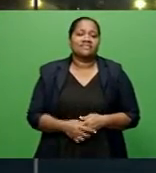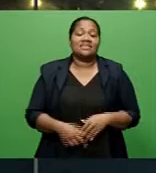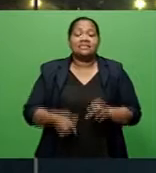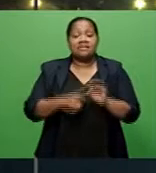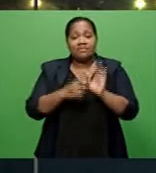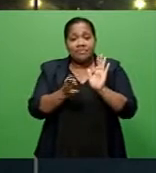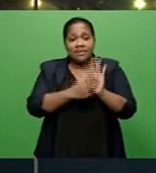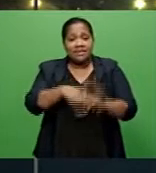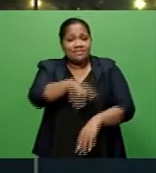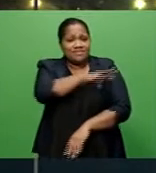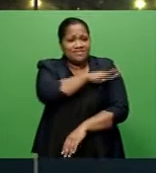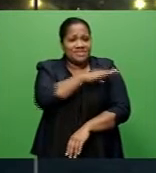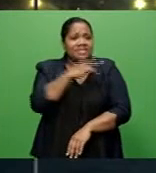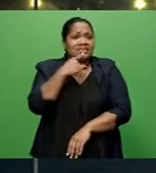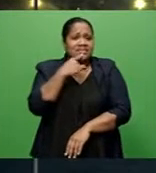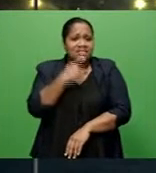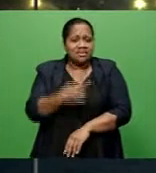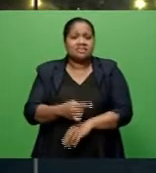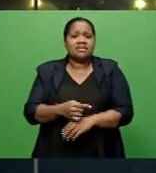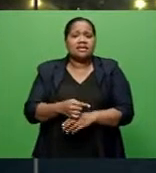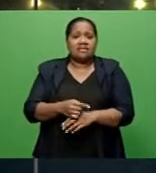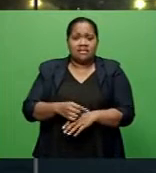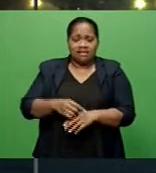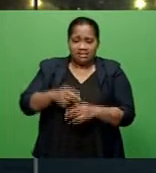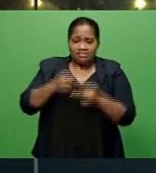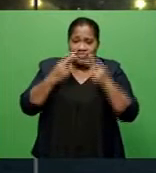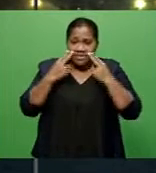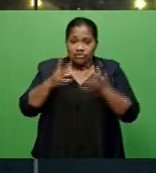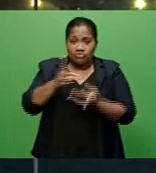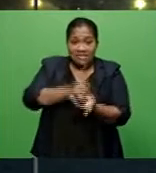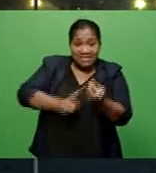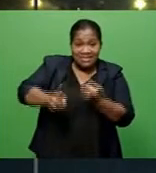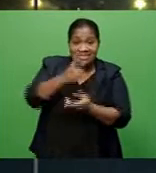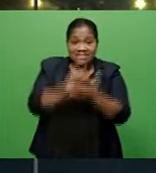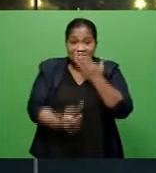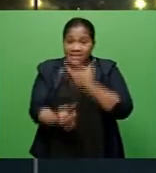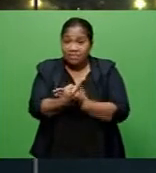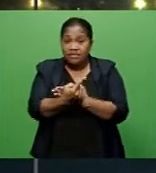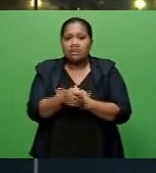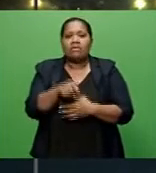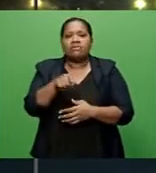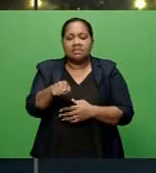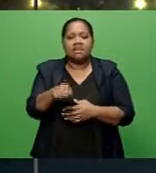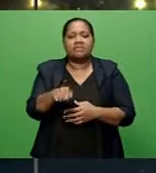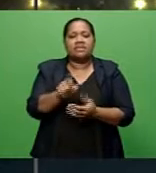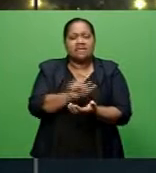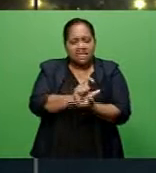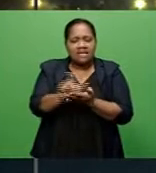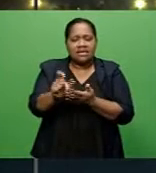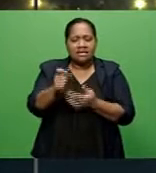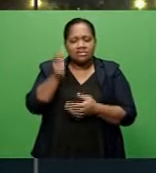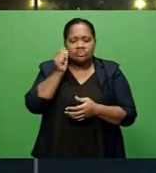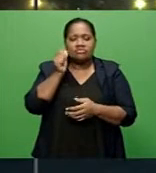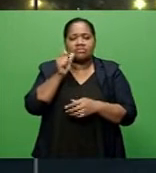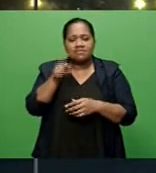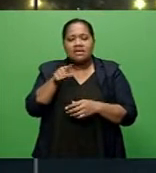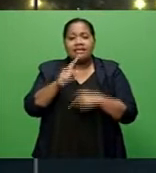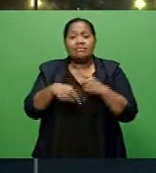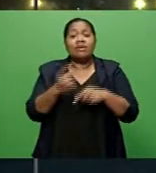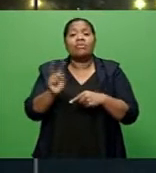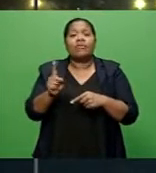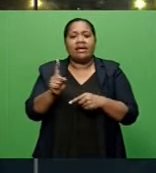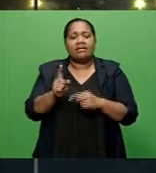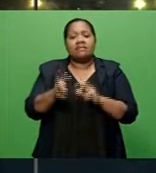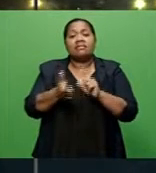Orenge Mbaini Marama says the frequent natural disasters are a clear indication of the threat of climate change. He stressed the need for Fijians to